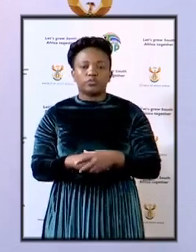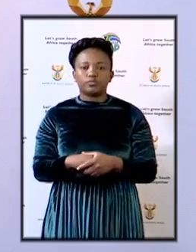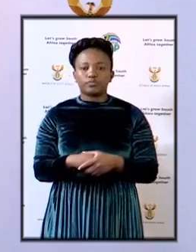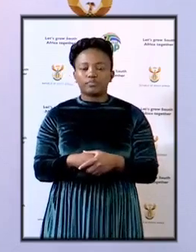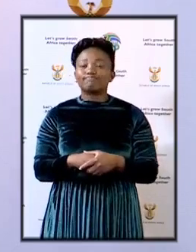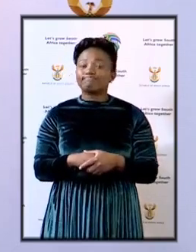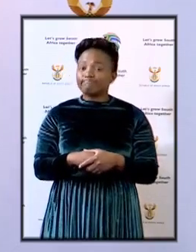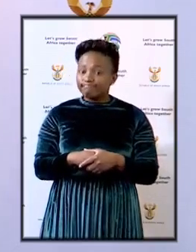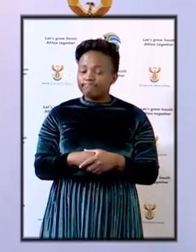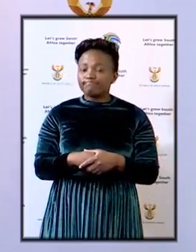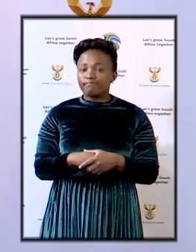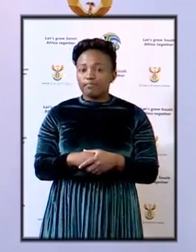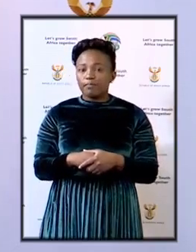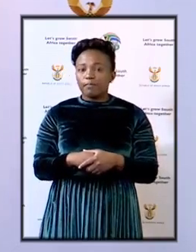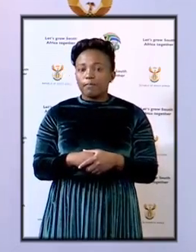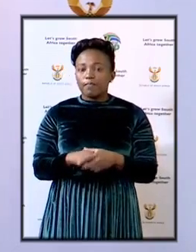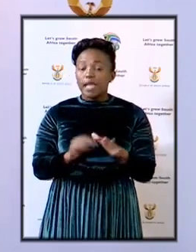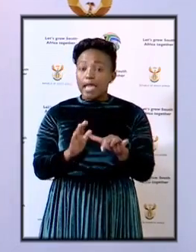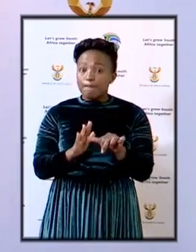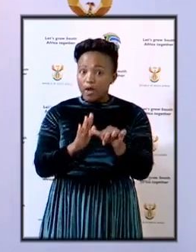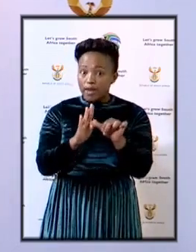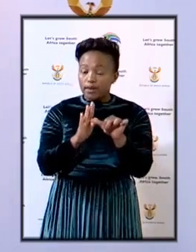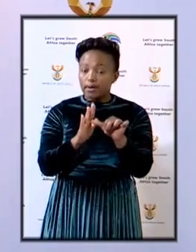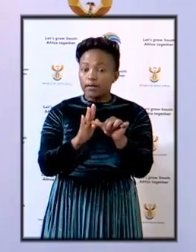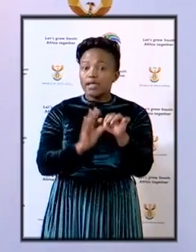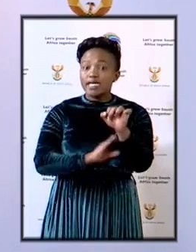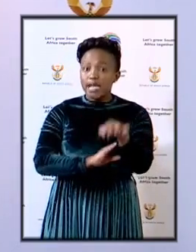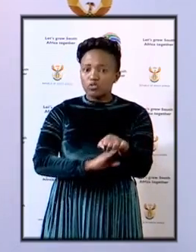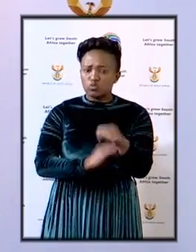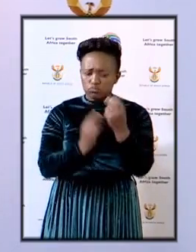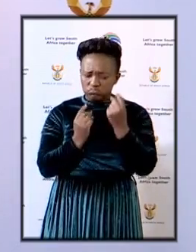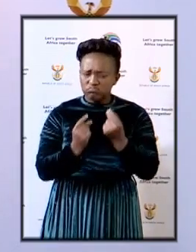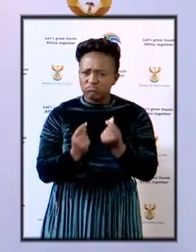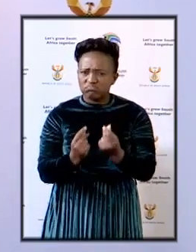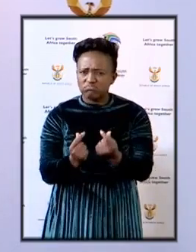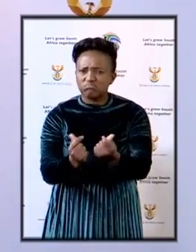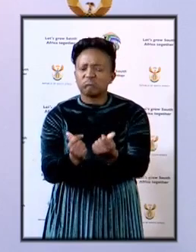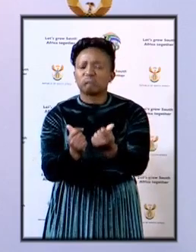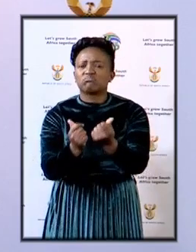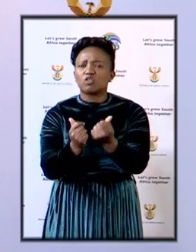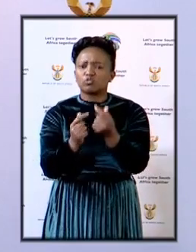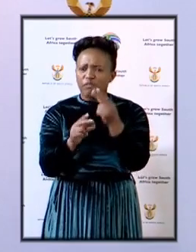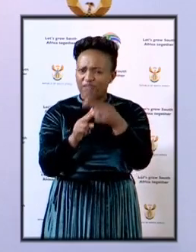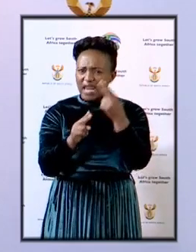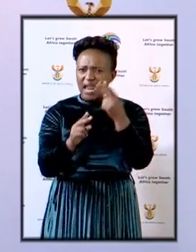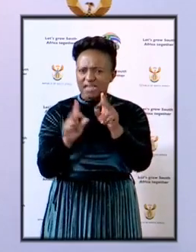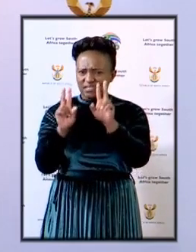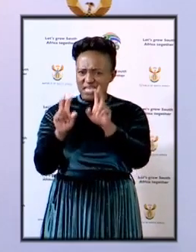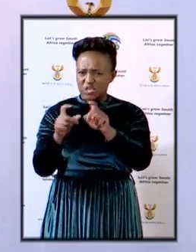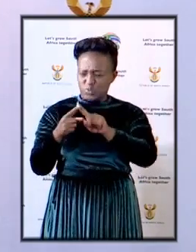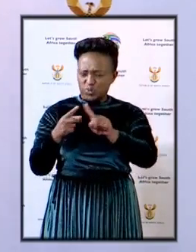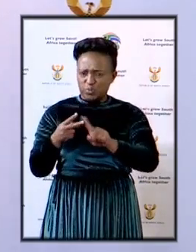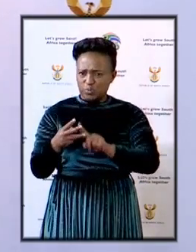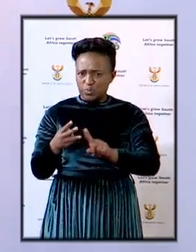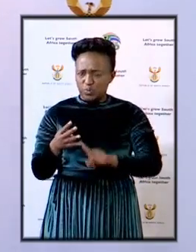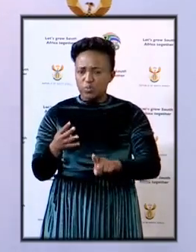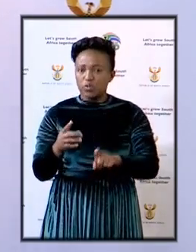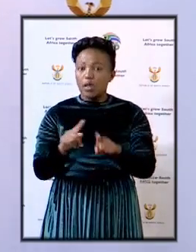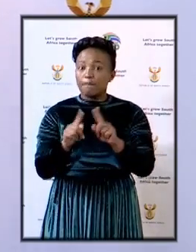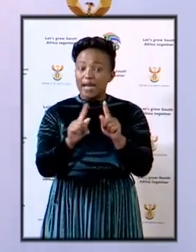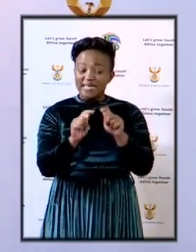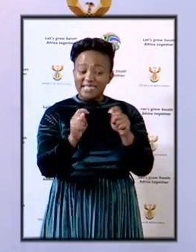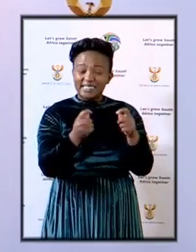Although it is imperative that we move with speed to finalise these matters, the team also has to be